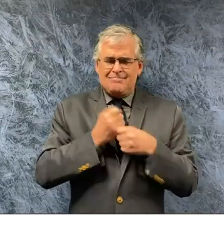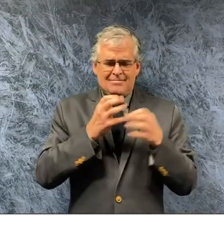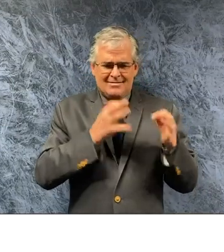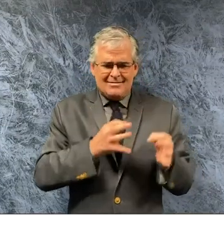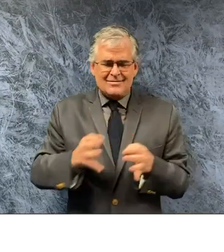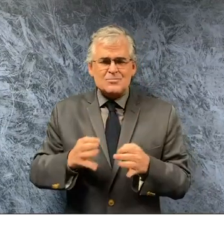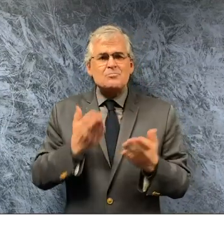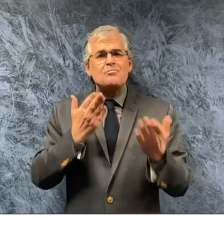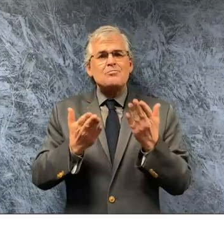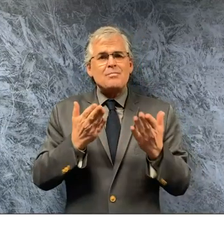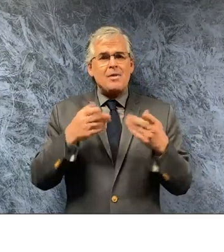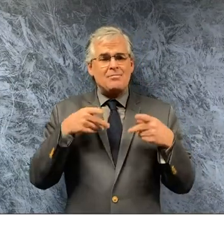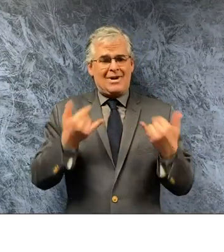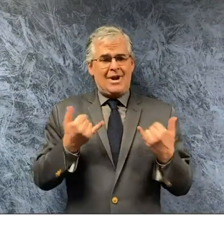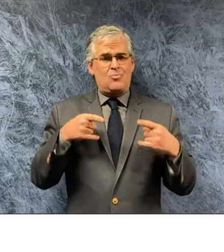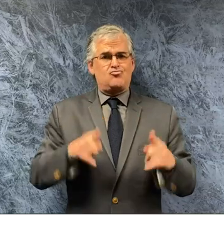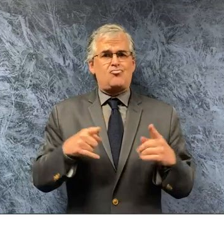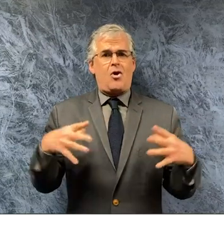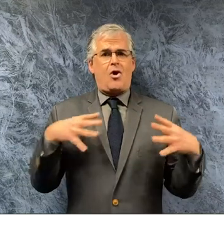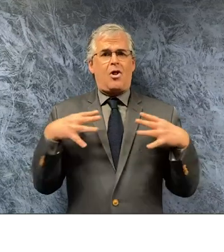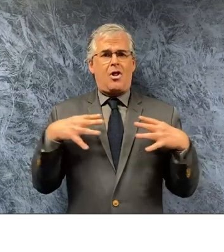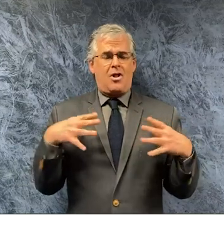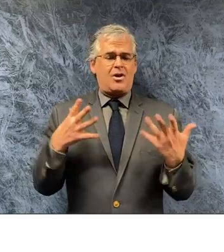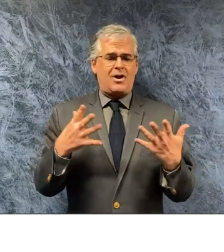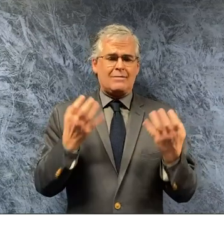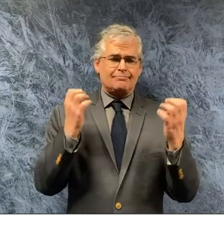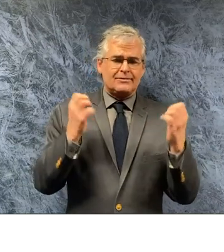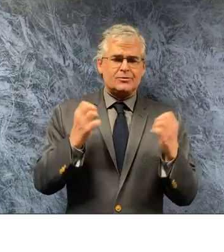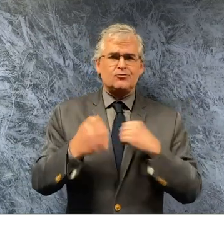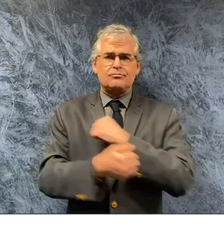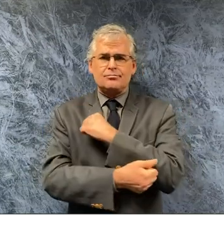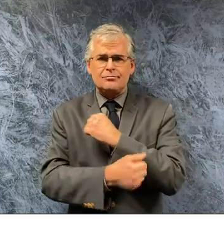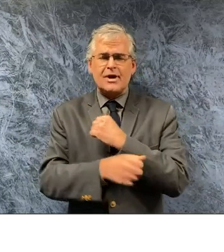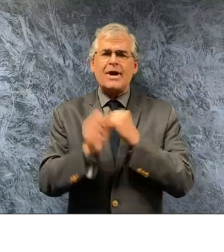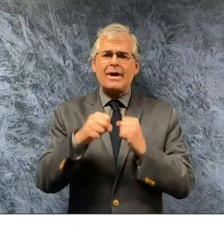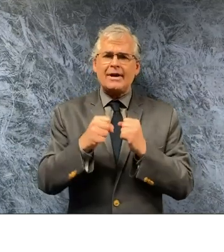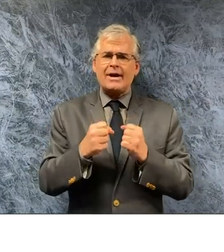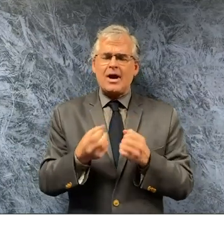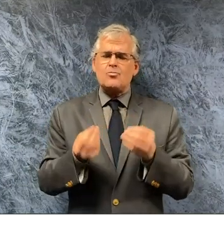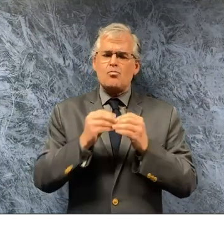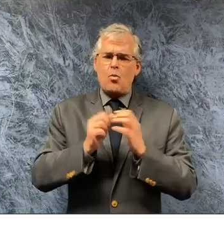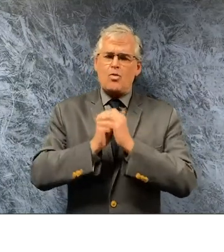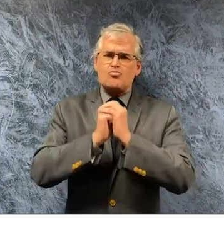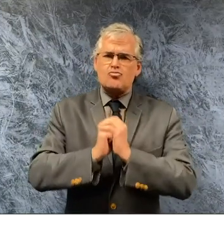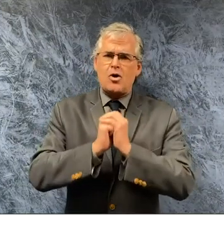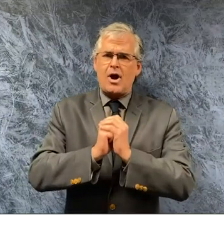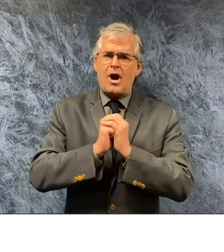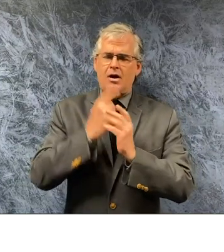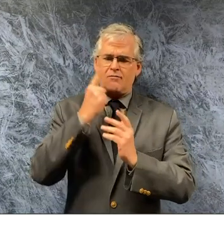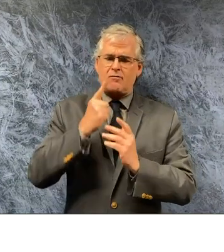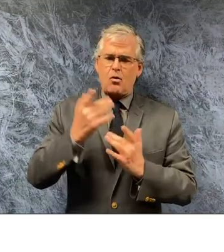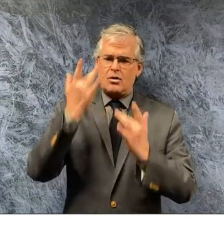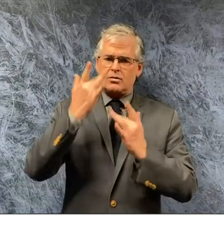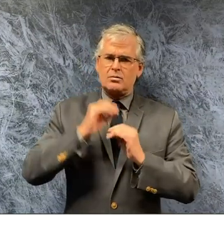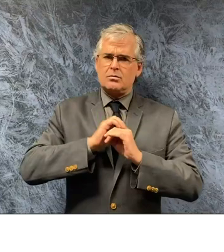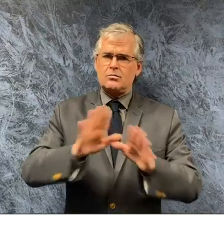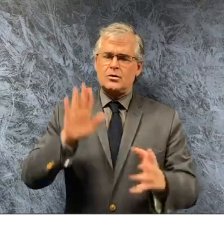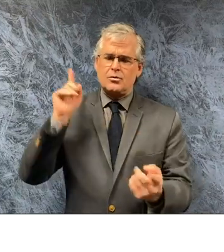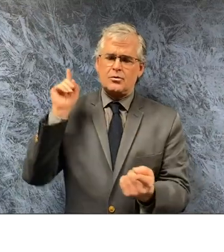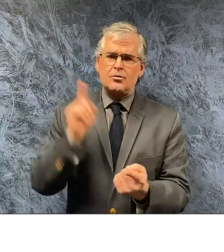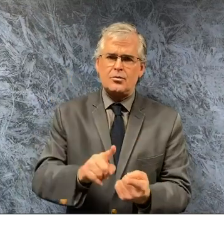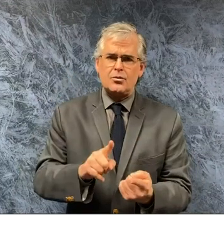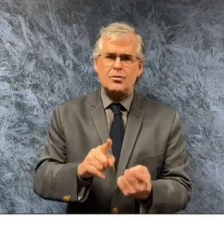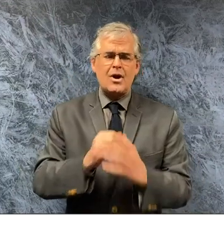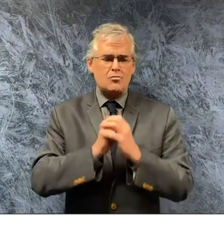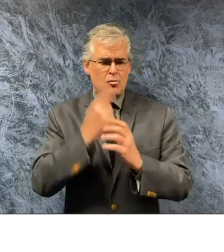prayer during this holiday season to try to uh put an end to the spread of this virus and for those that have given their lives and continue to